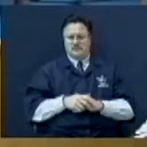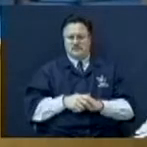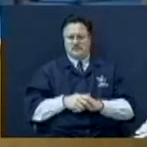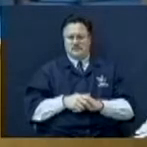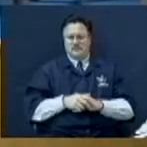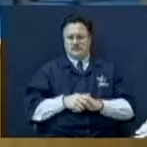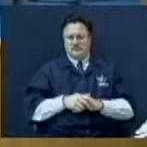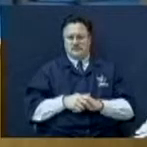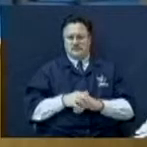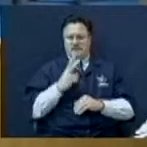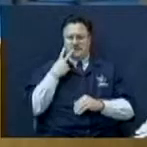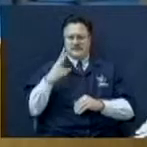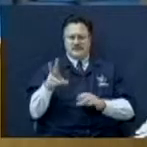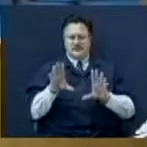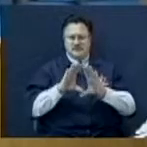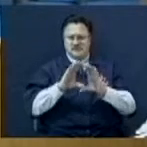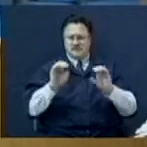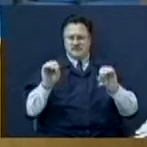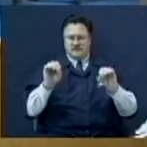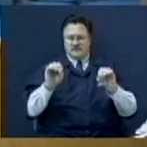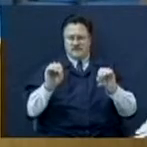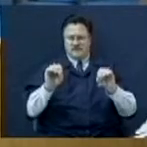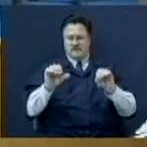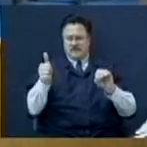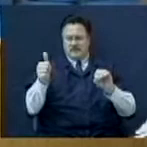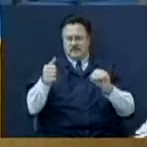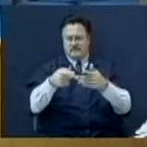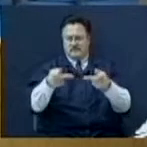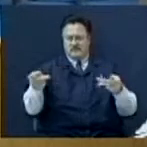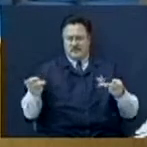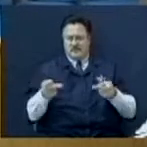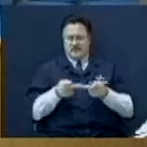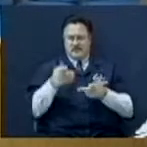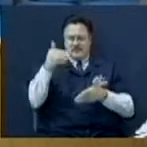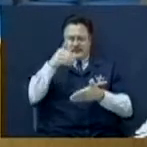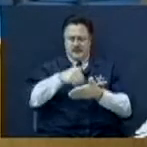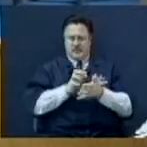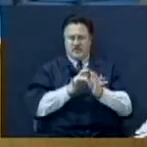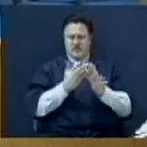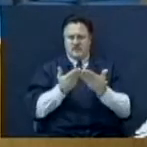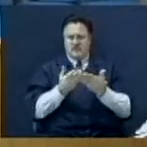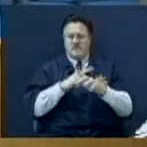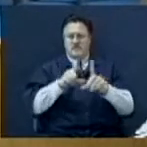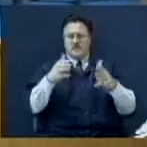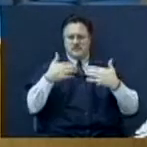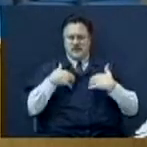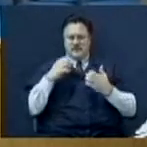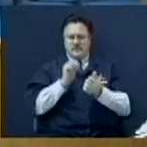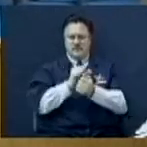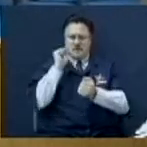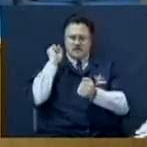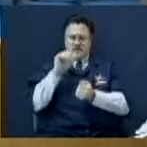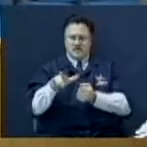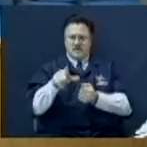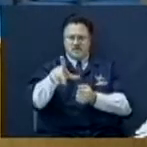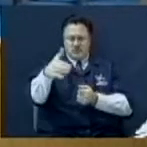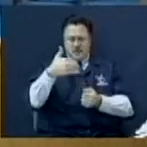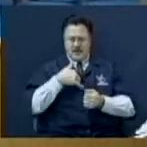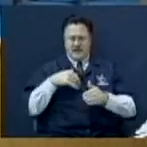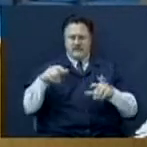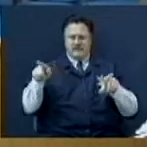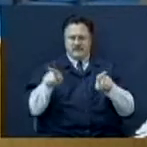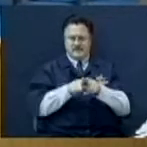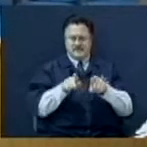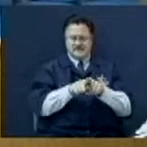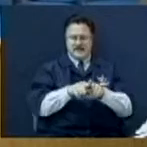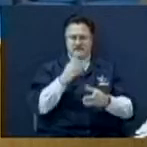I ain't seen this nowhere else in the Bible. But that old boy was getting rocks thrown at him. Some of y'all was having rocks thrown at you by your